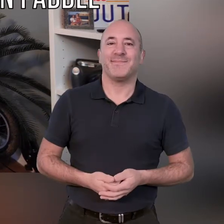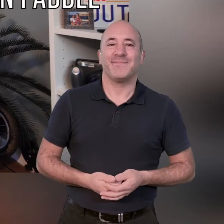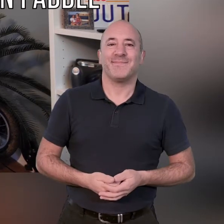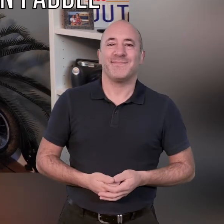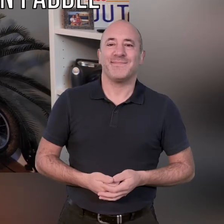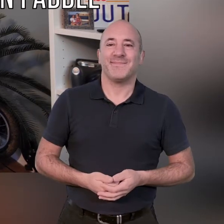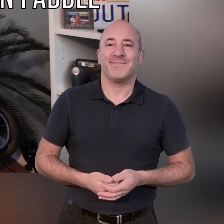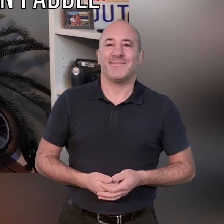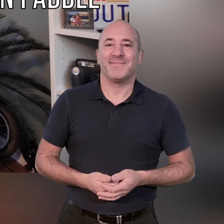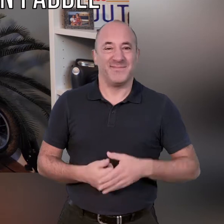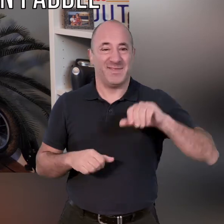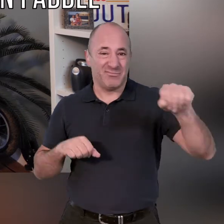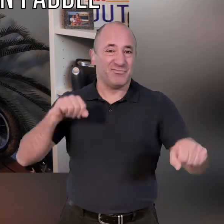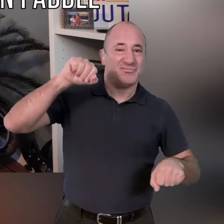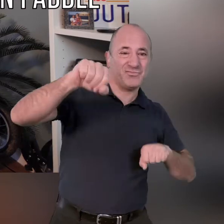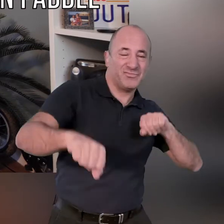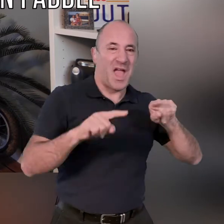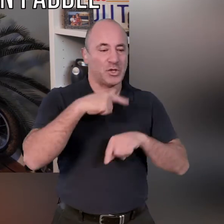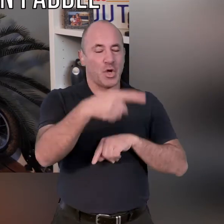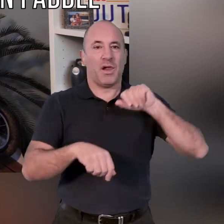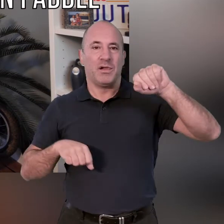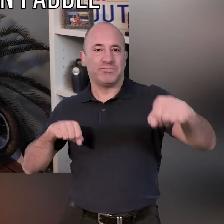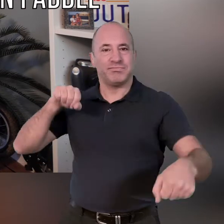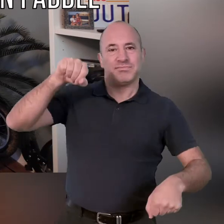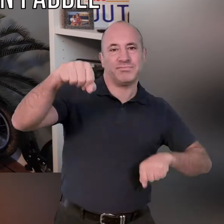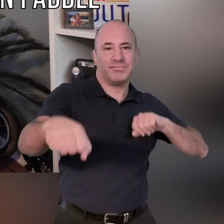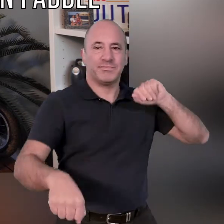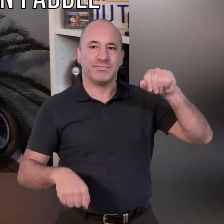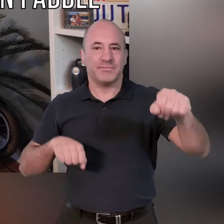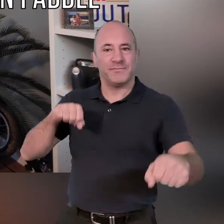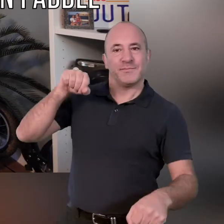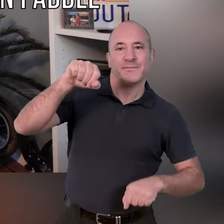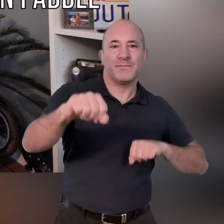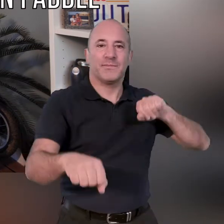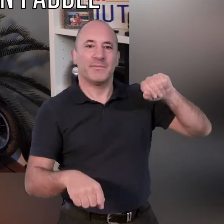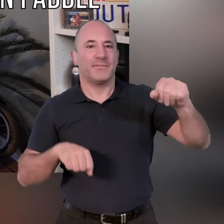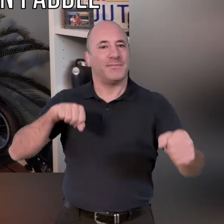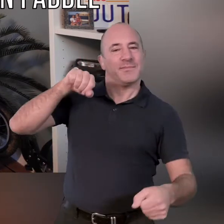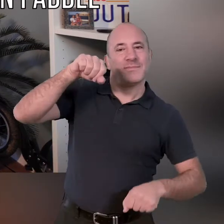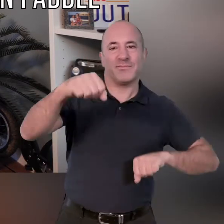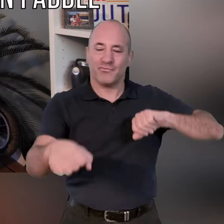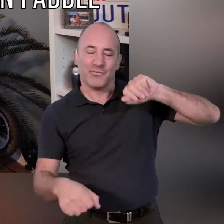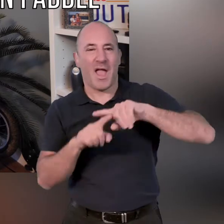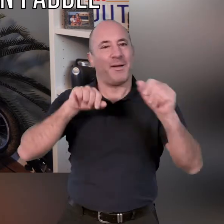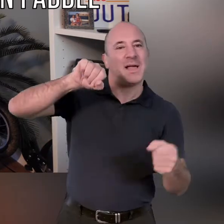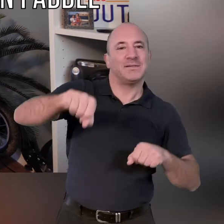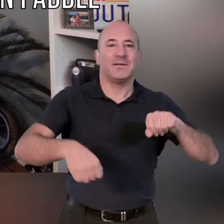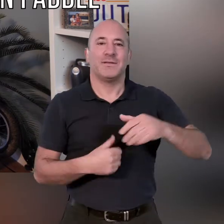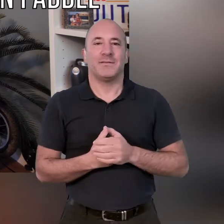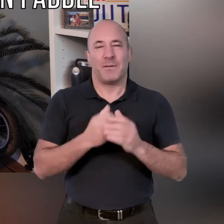excellent so one girl goes around forwards in a circle and the other one is going at the opposite end of that circle